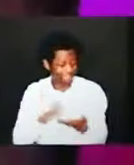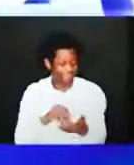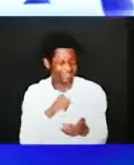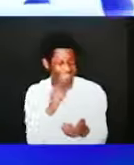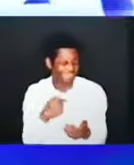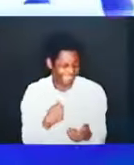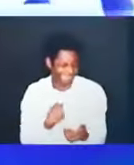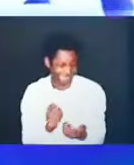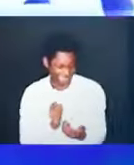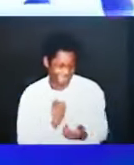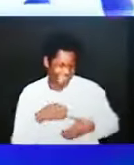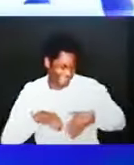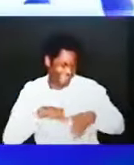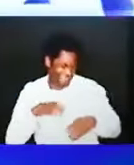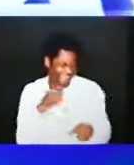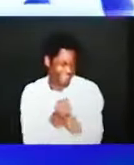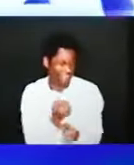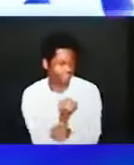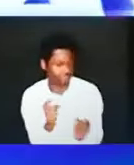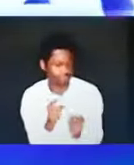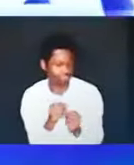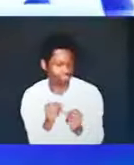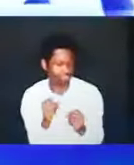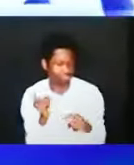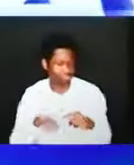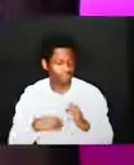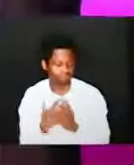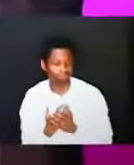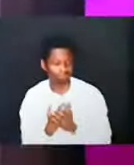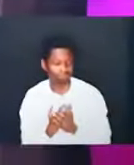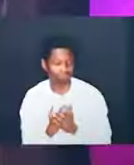what is the result of salvation